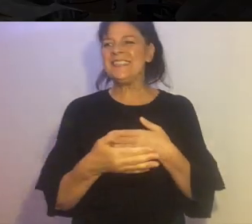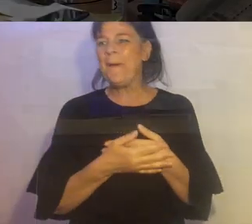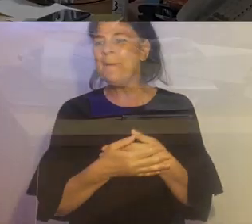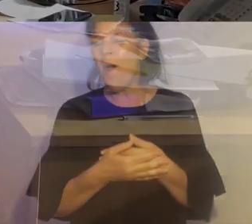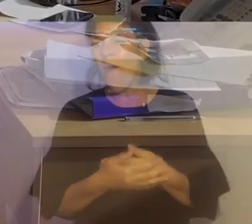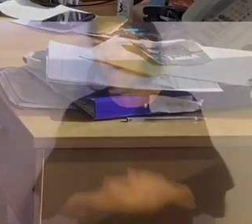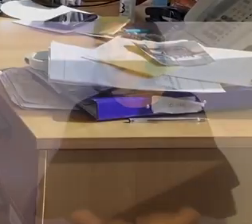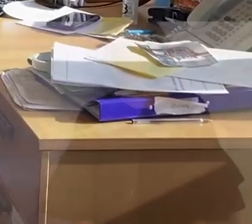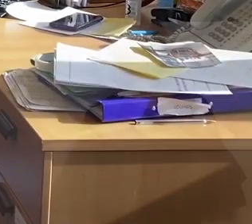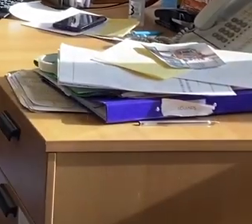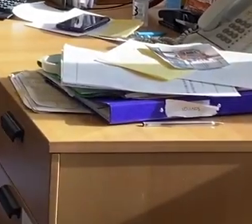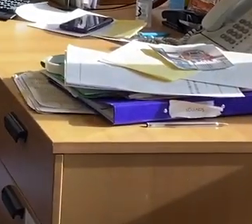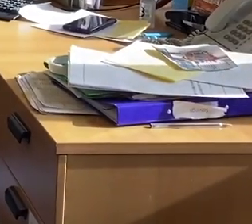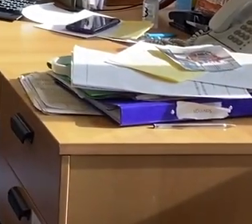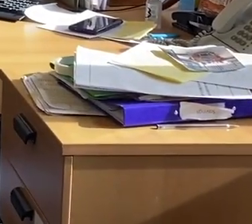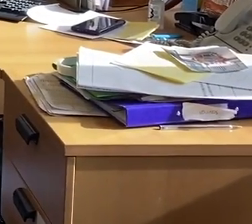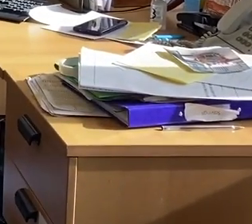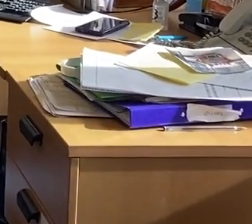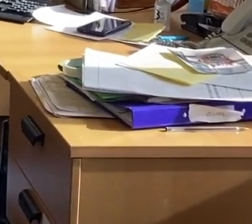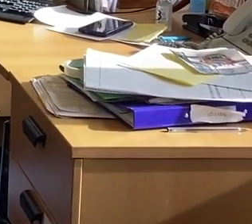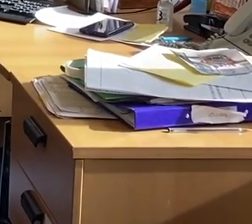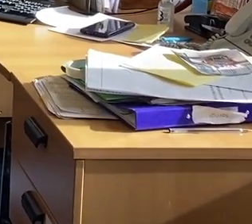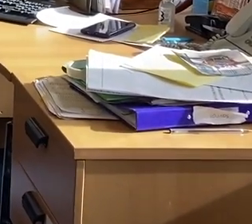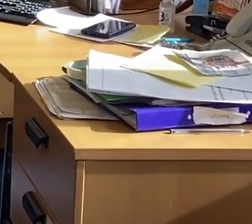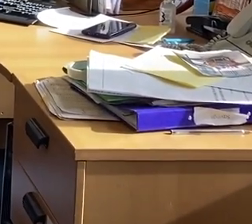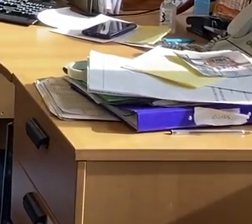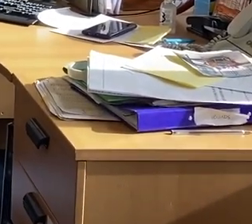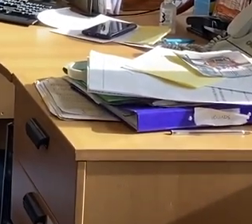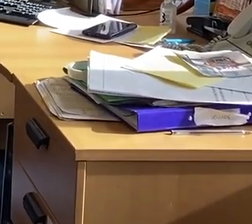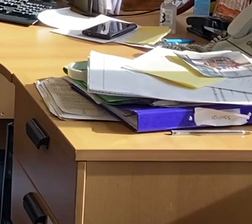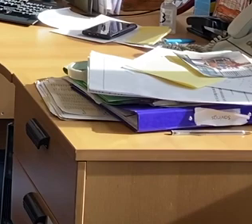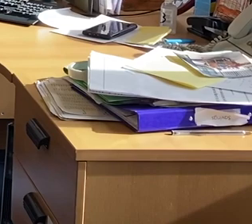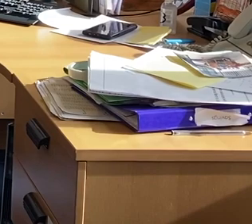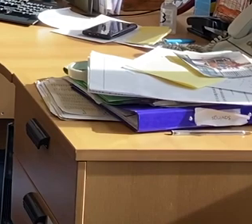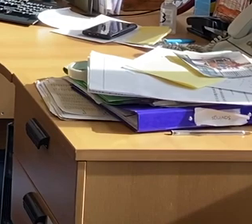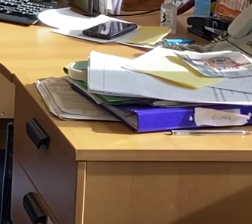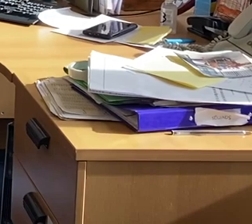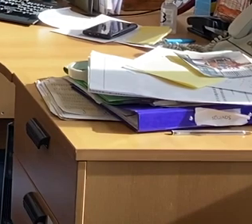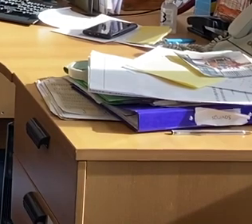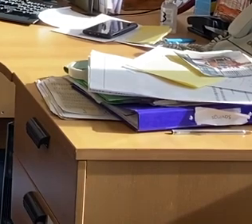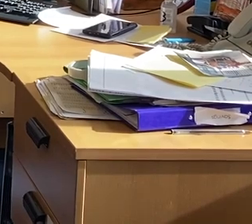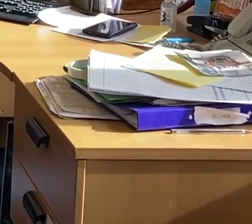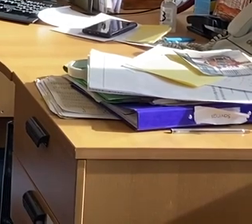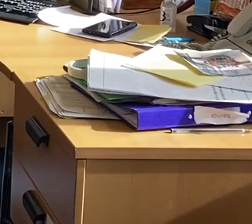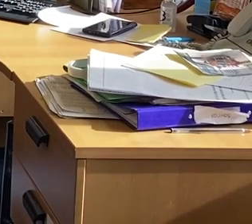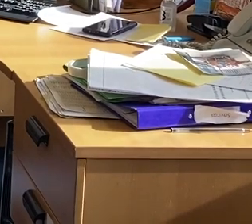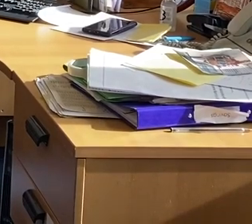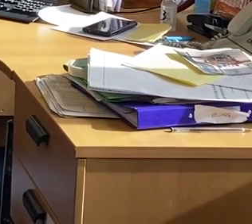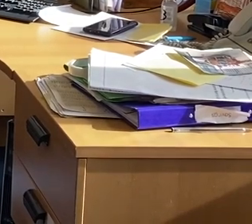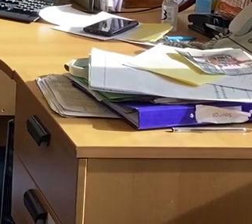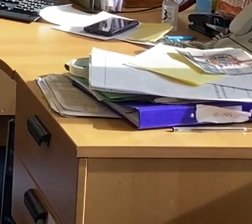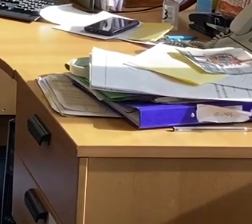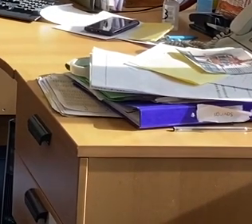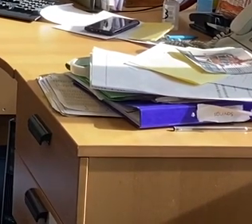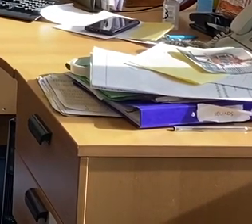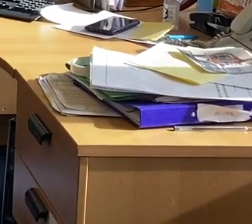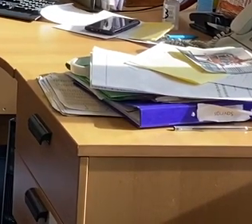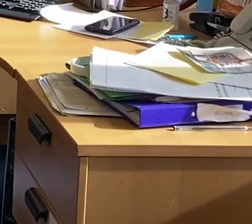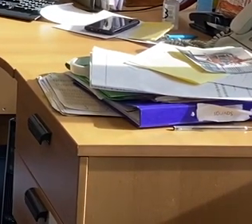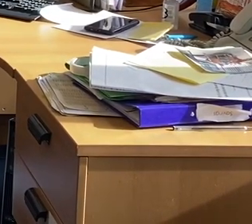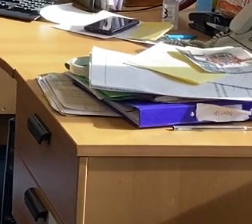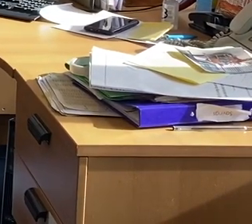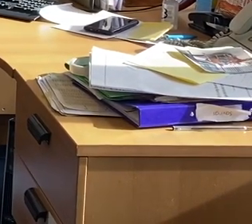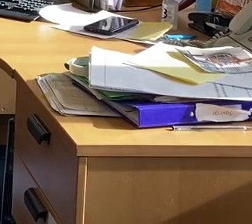all just some more Hello, hello everybody I hope you're all okay This is horrible